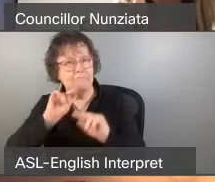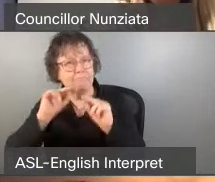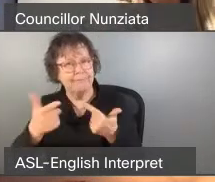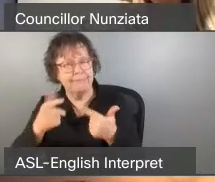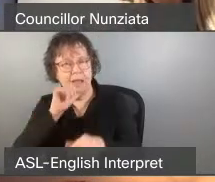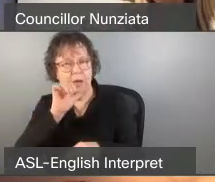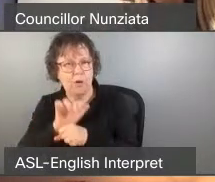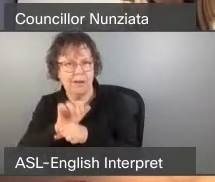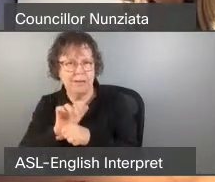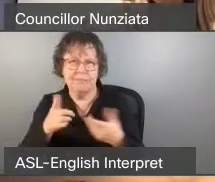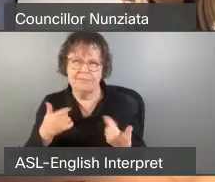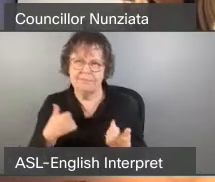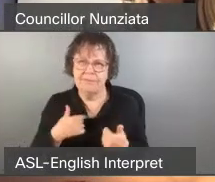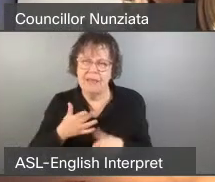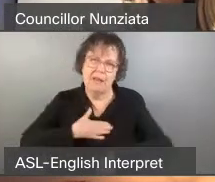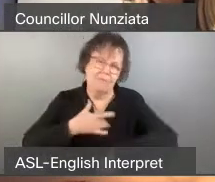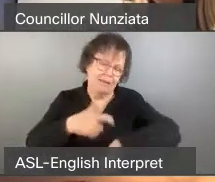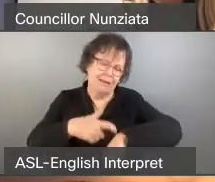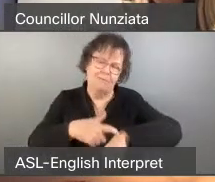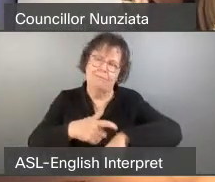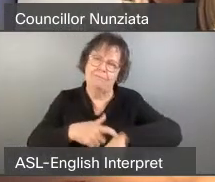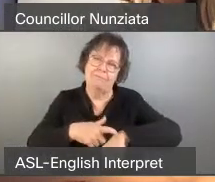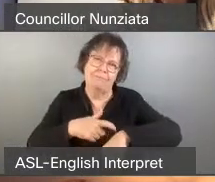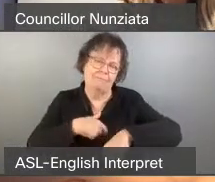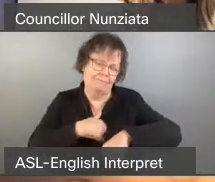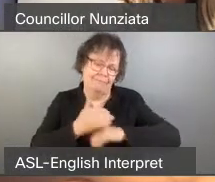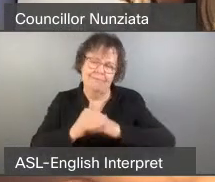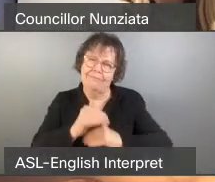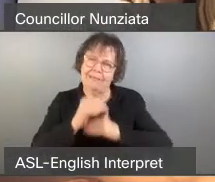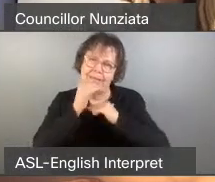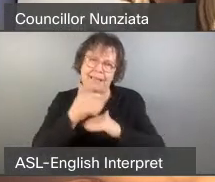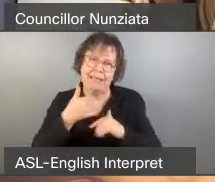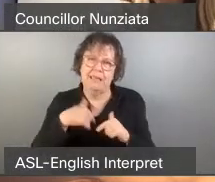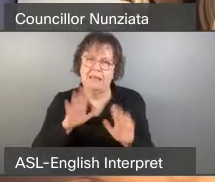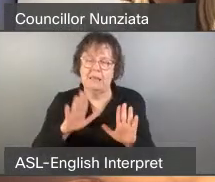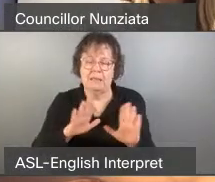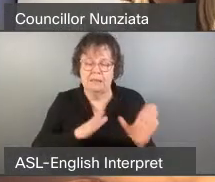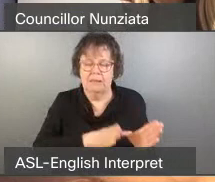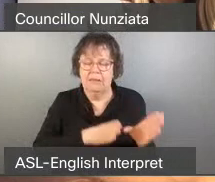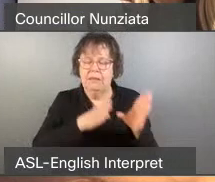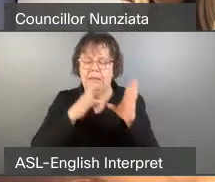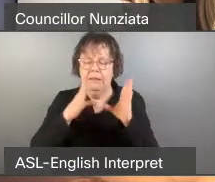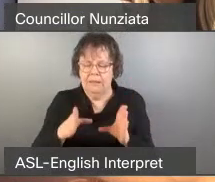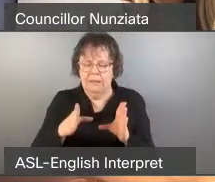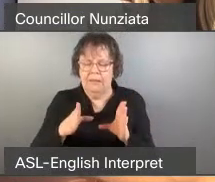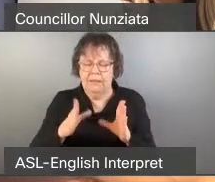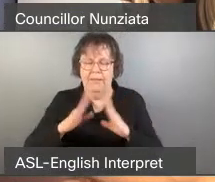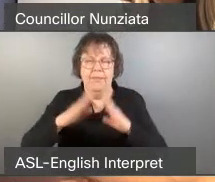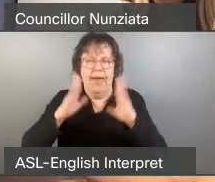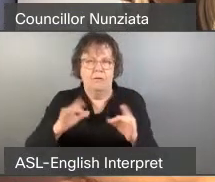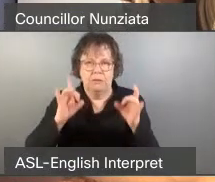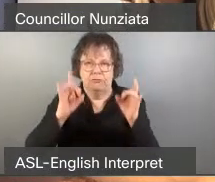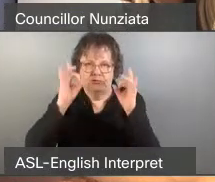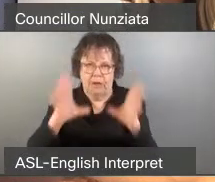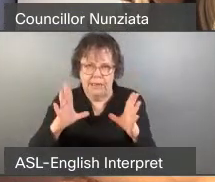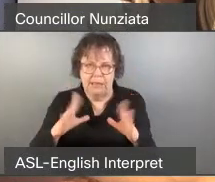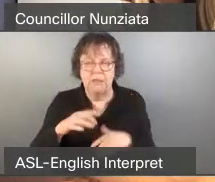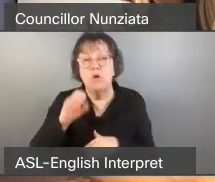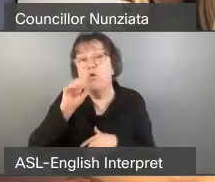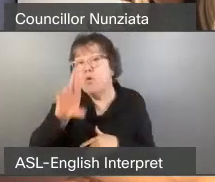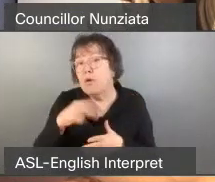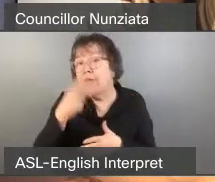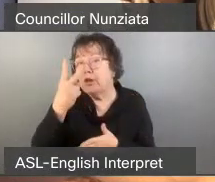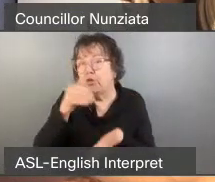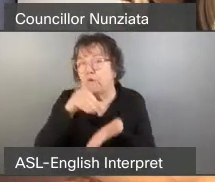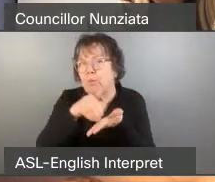In the time I'm allotted, I'm not even able to touch on the catastrophic housing crisis Toronto is experiencing or the $2 million